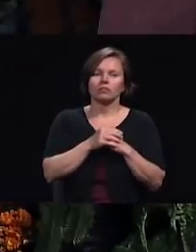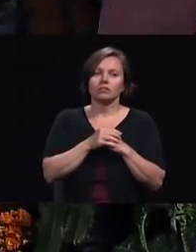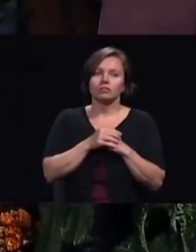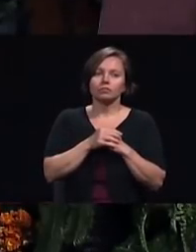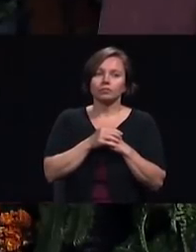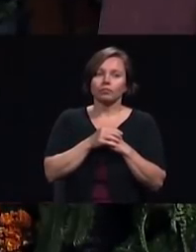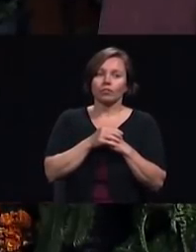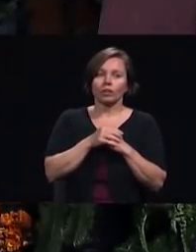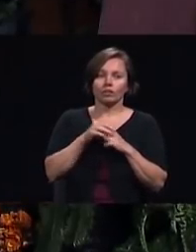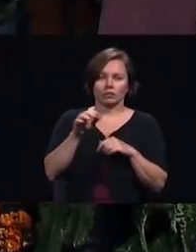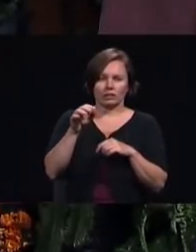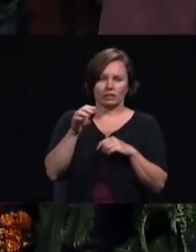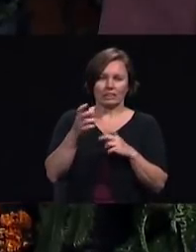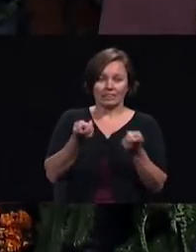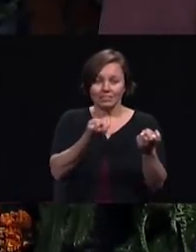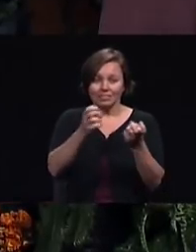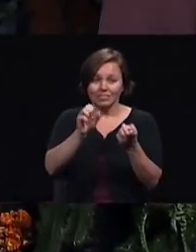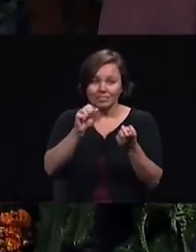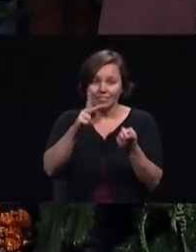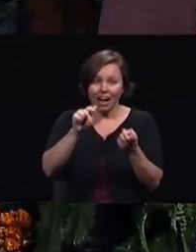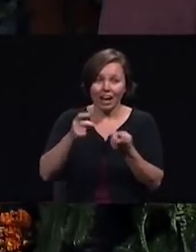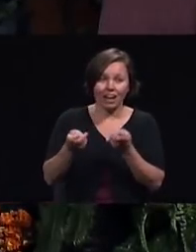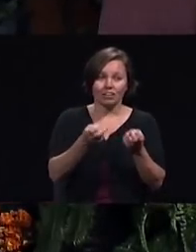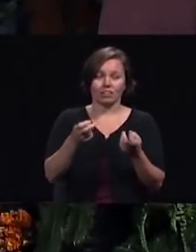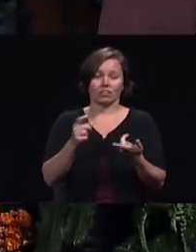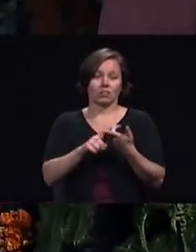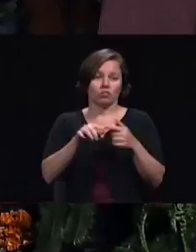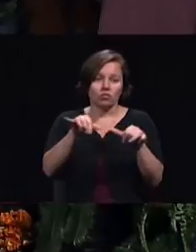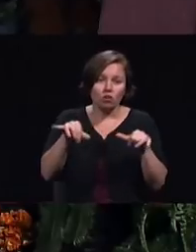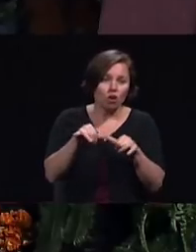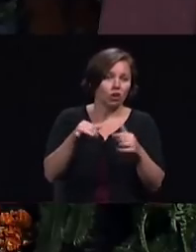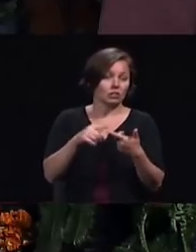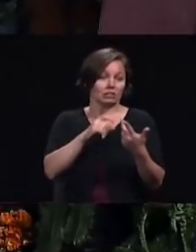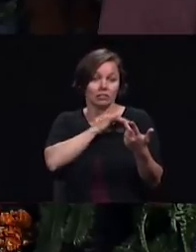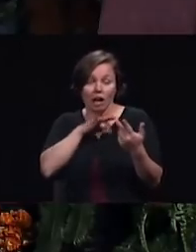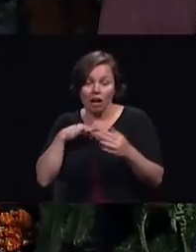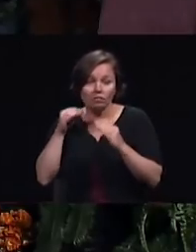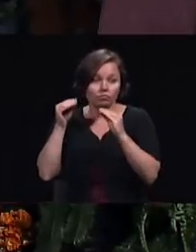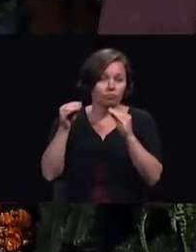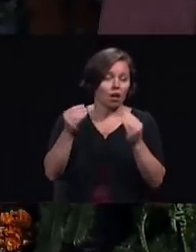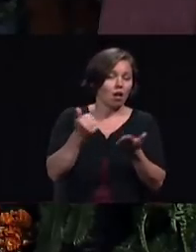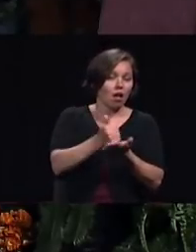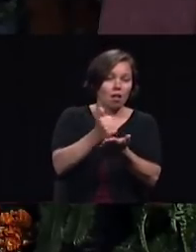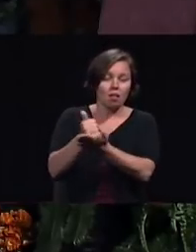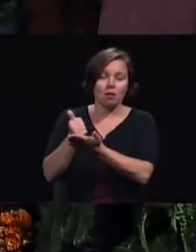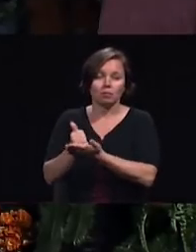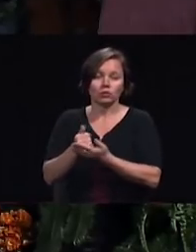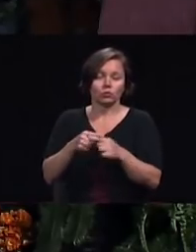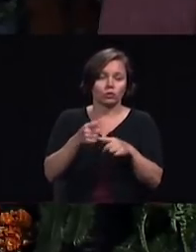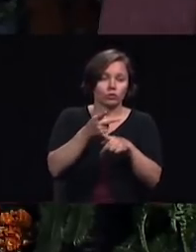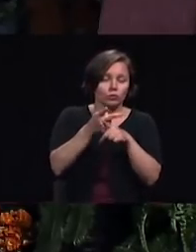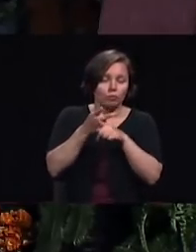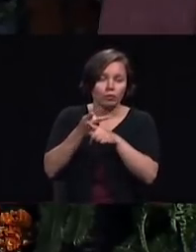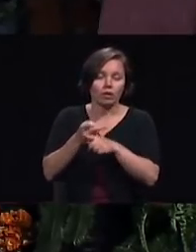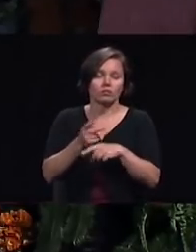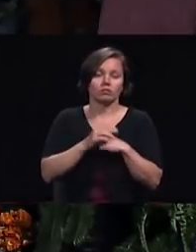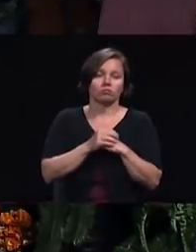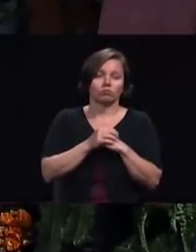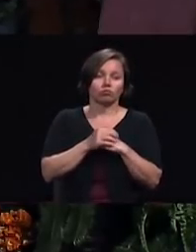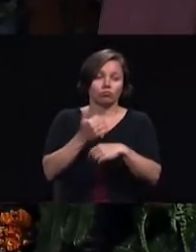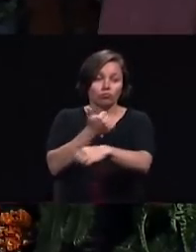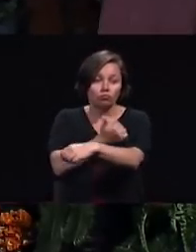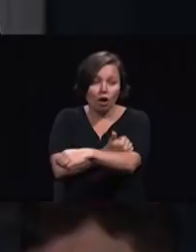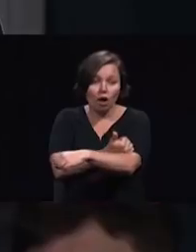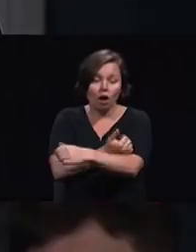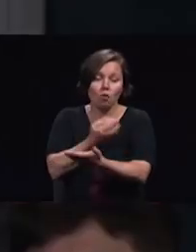ministering to them to actually the staff and faculty are helping to supervise the student led drug rehabilitation